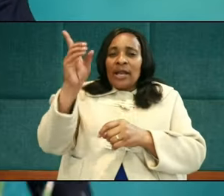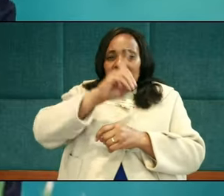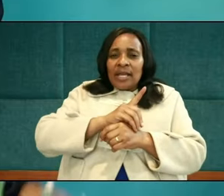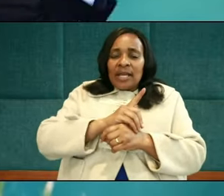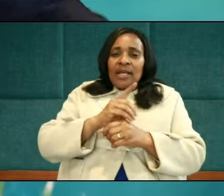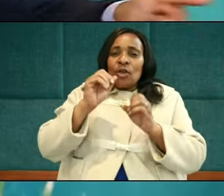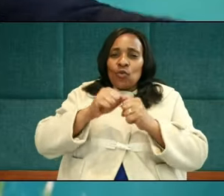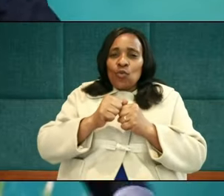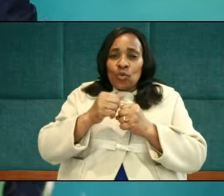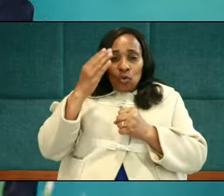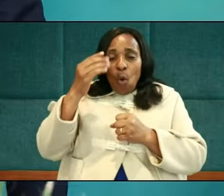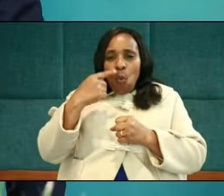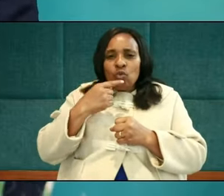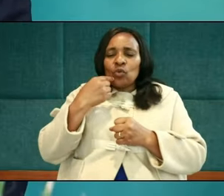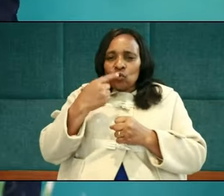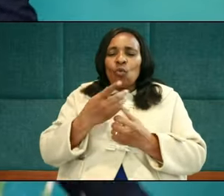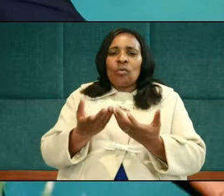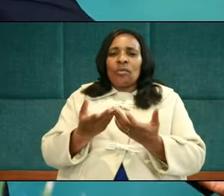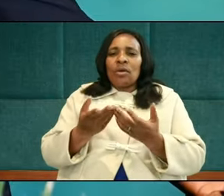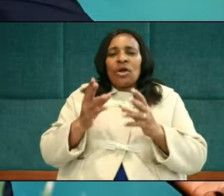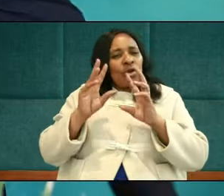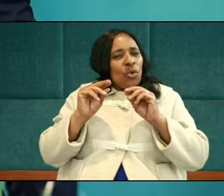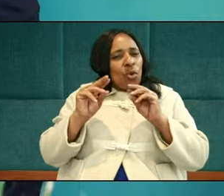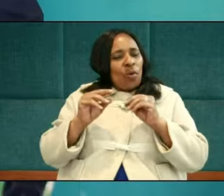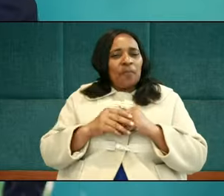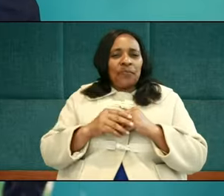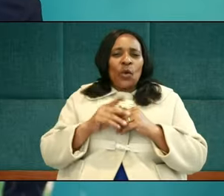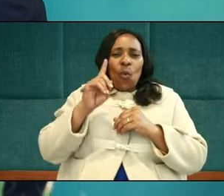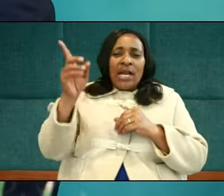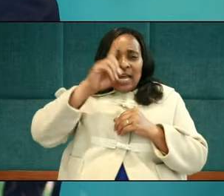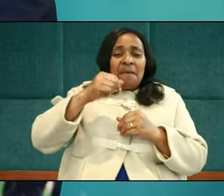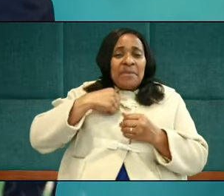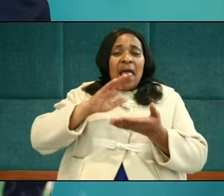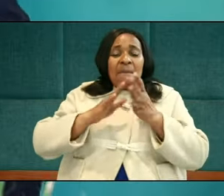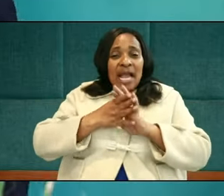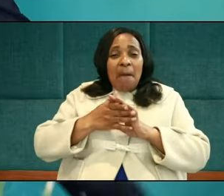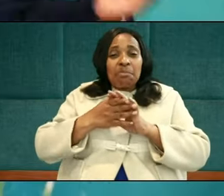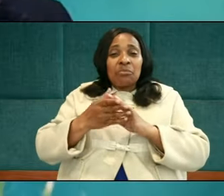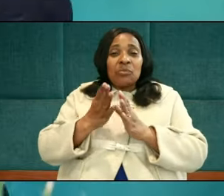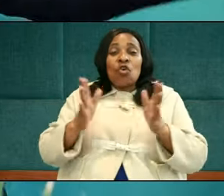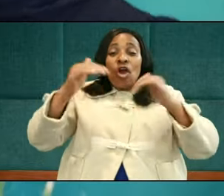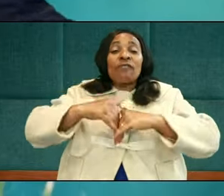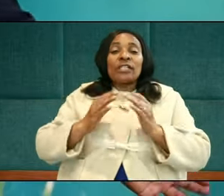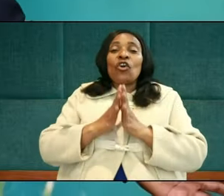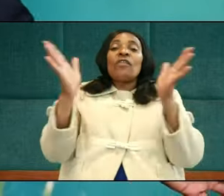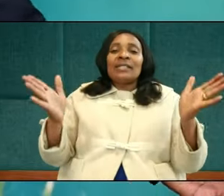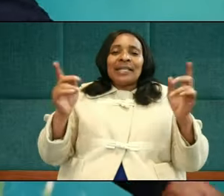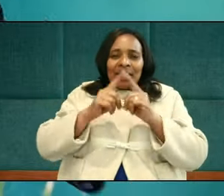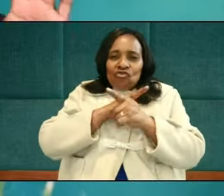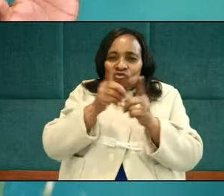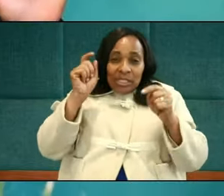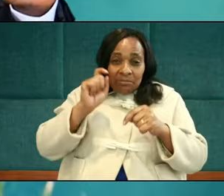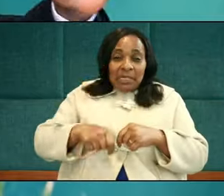will come in my kingdom and you will know who's who. No, one day, I will become conference president and this whole thing will stop.